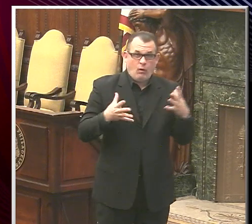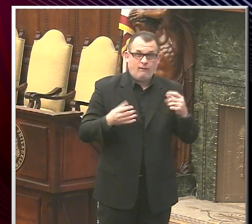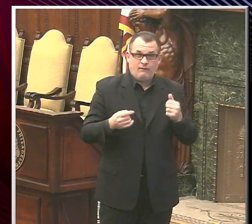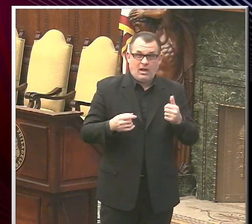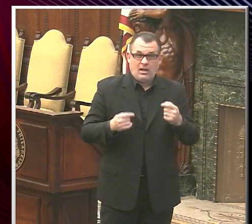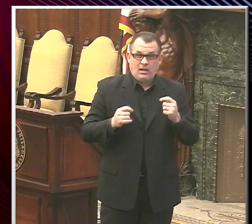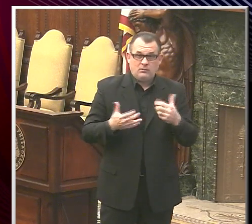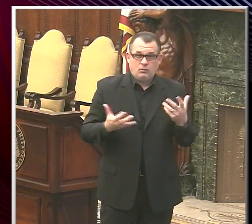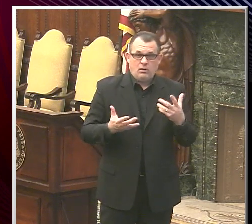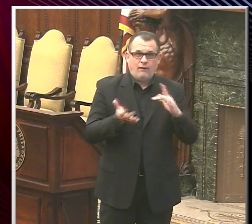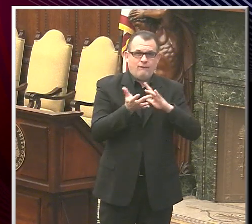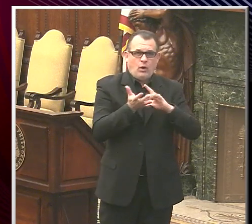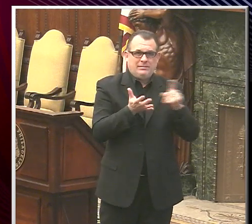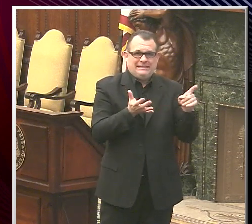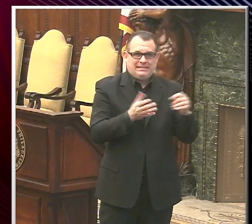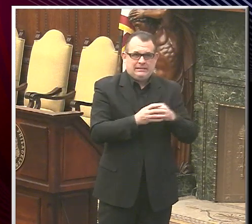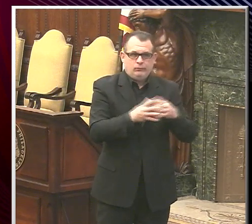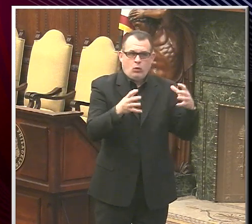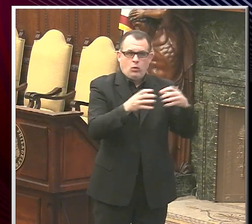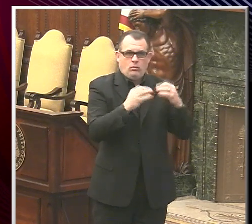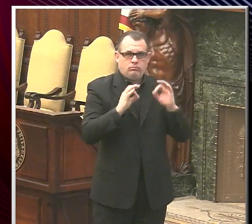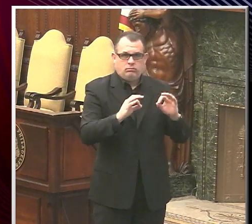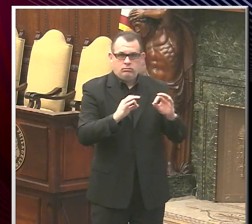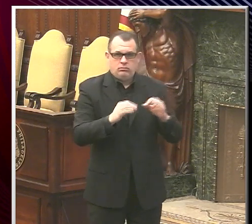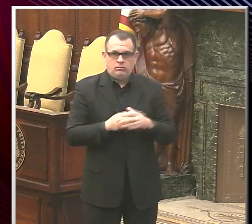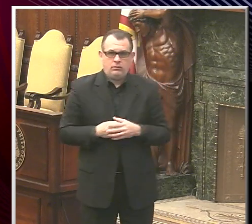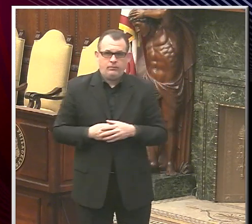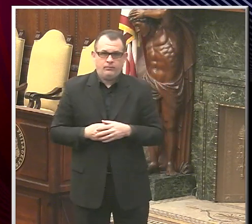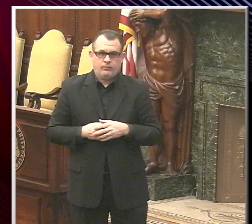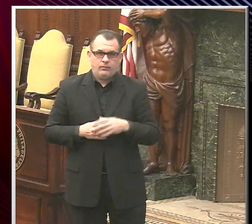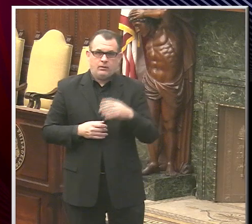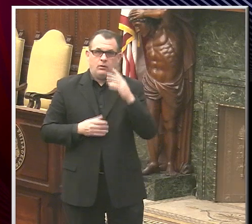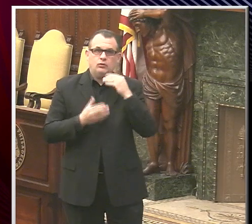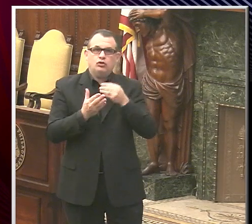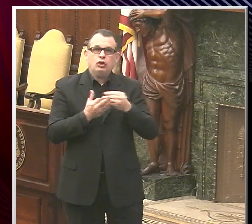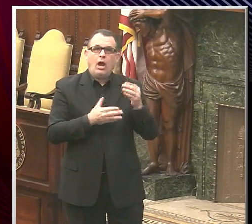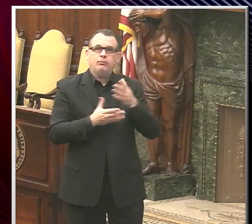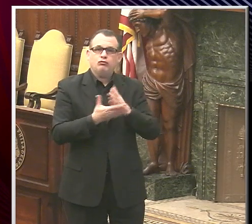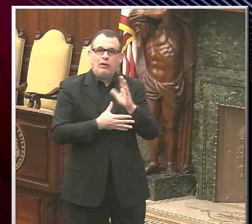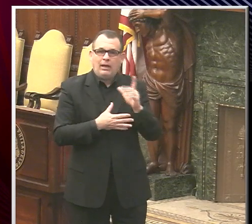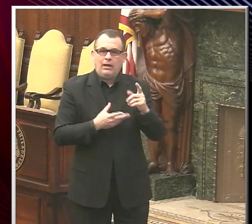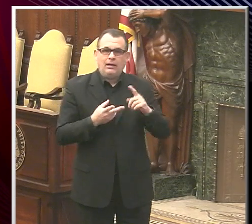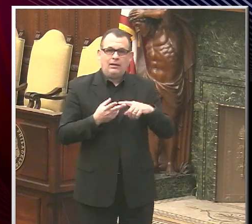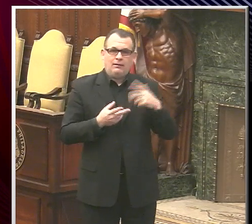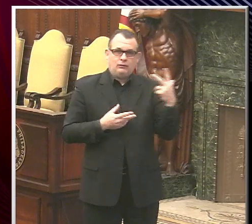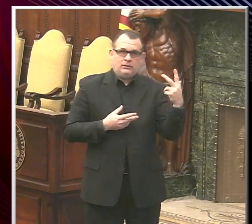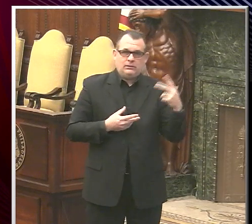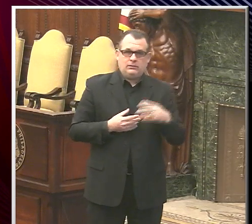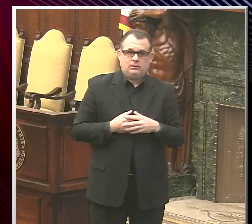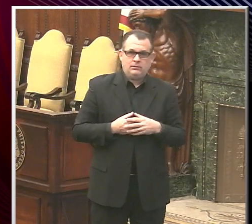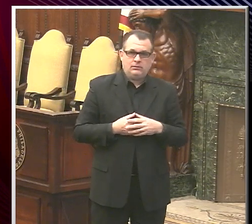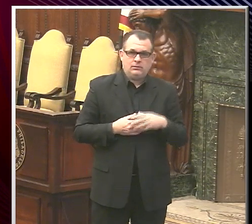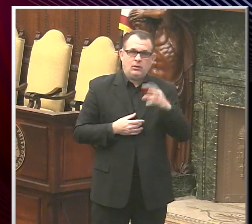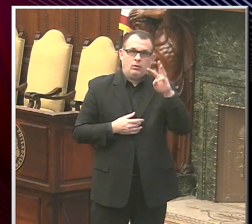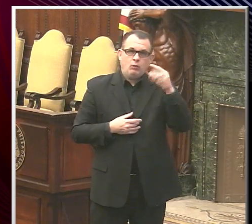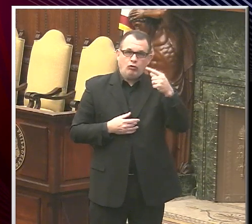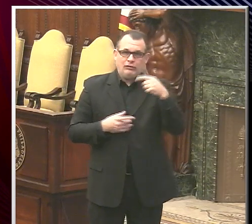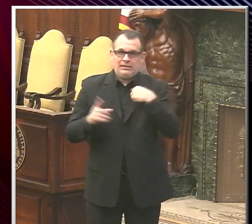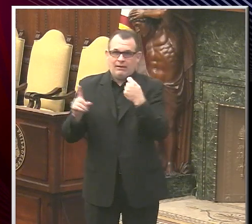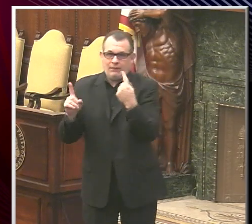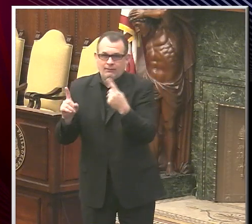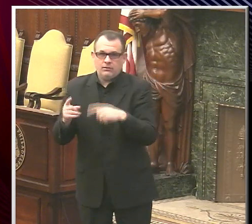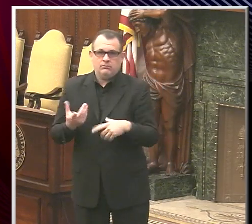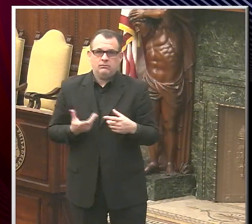is pharmacies. We now have ShopRite, three locations, and Walgreens, 11 locations, and Rite Aid are offering